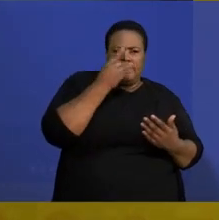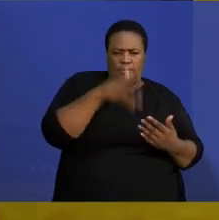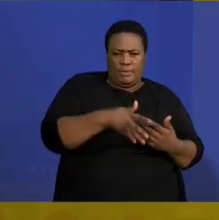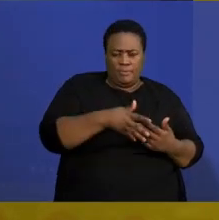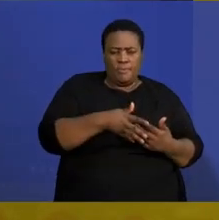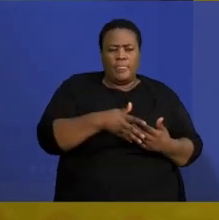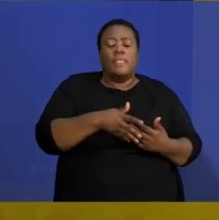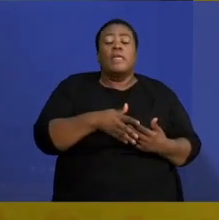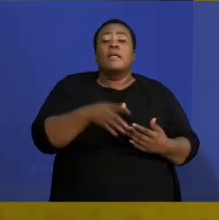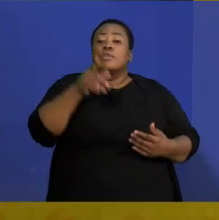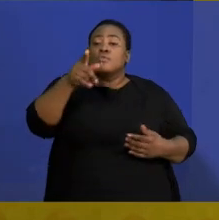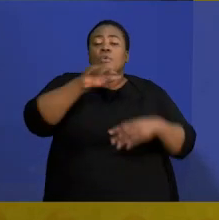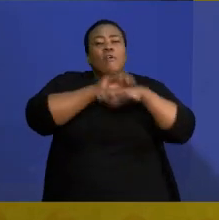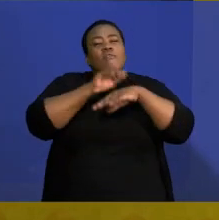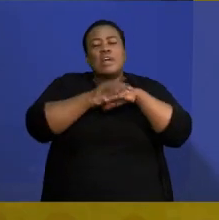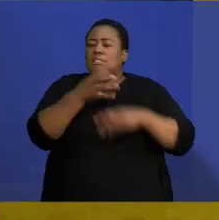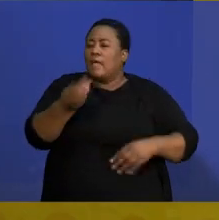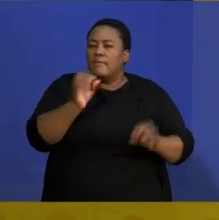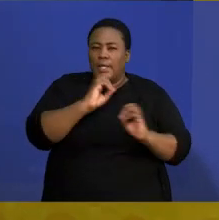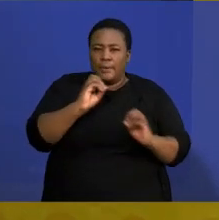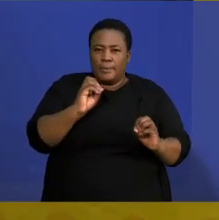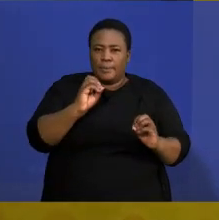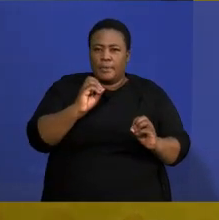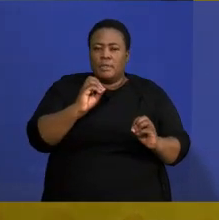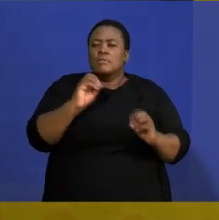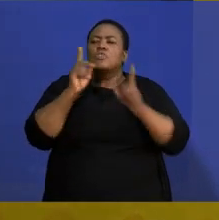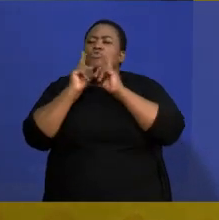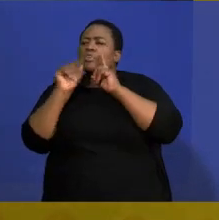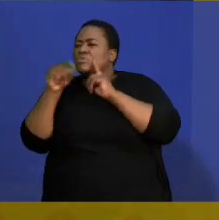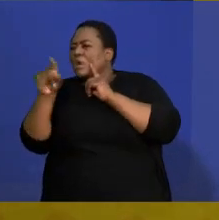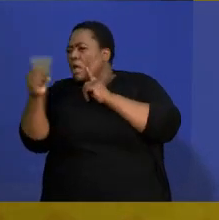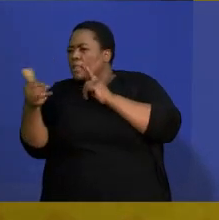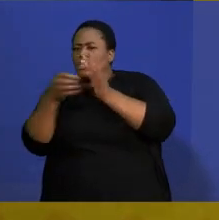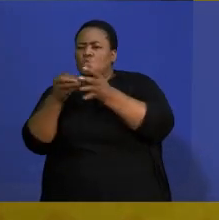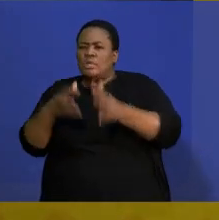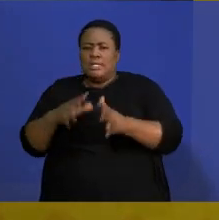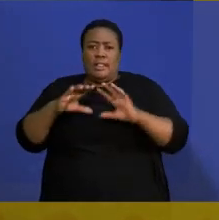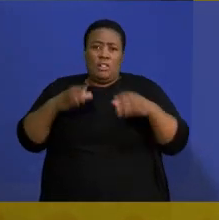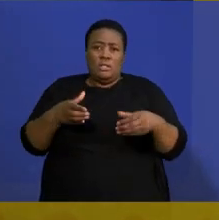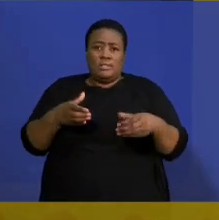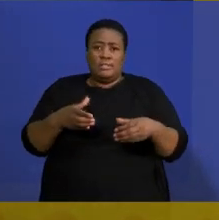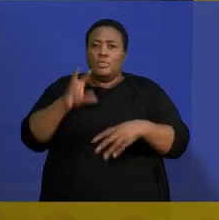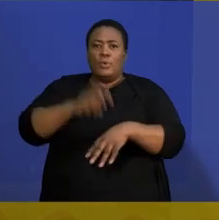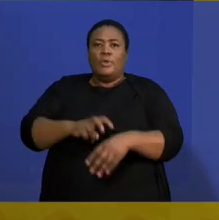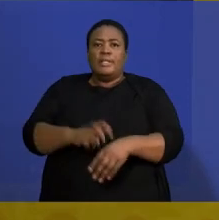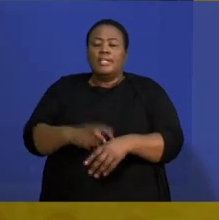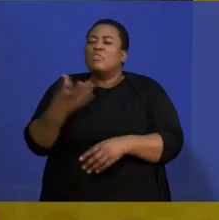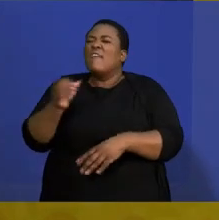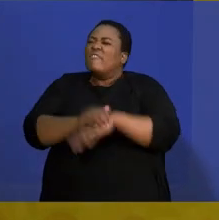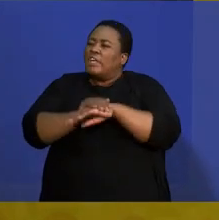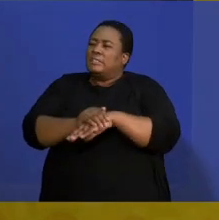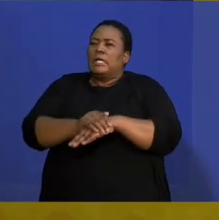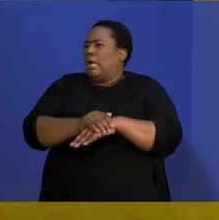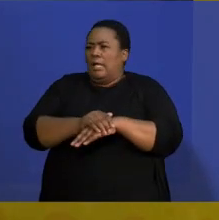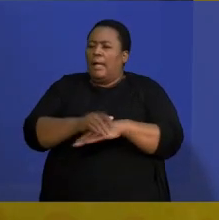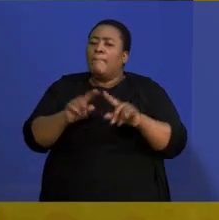make sure that the people that you are in the same class with, talk to them, guys. You don't necessarily need to have actual friends. You can just